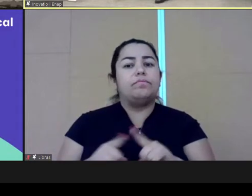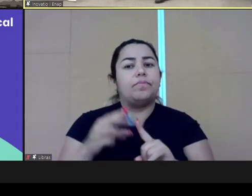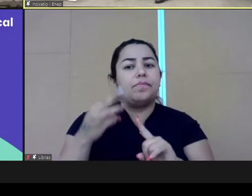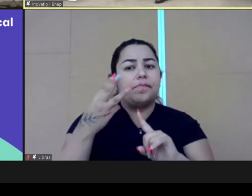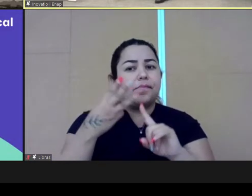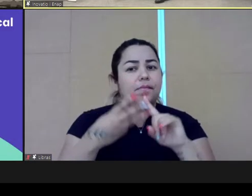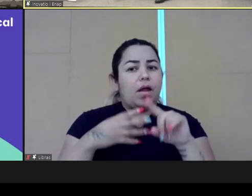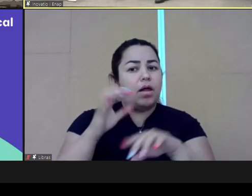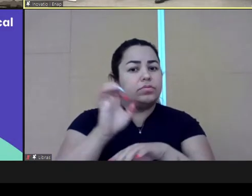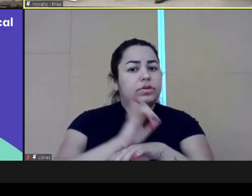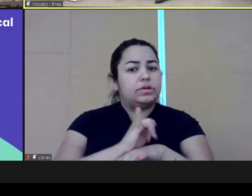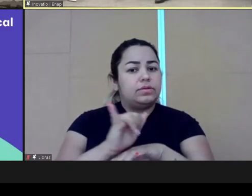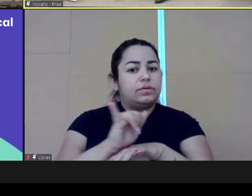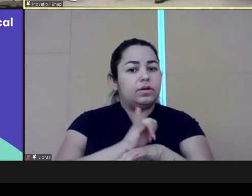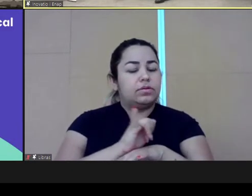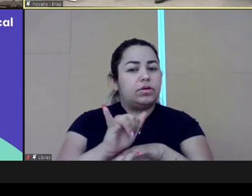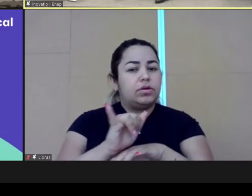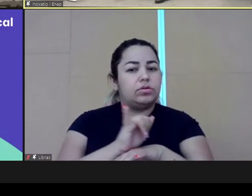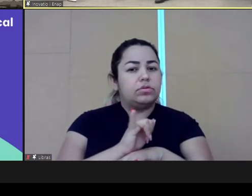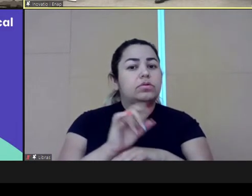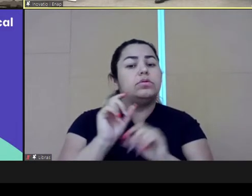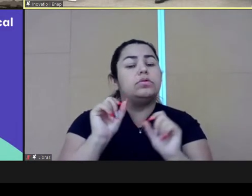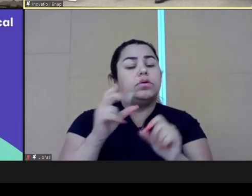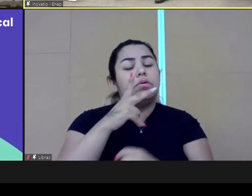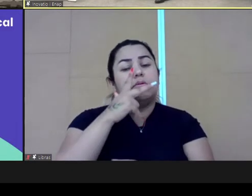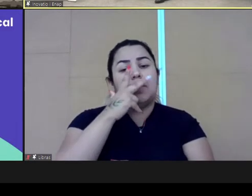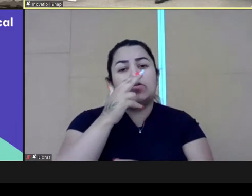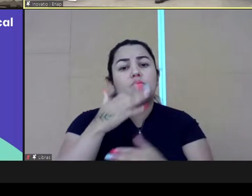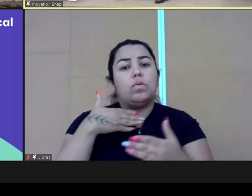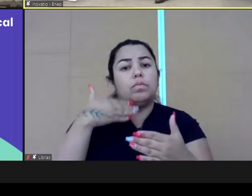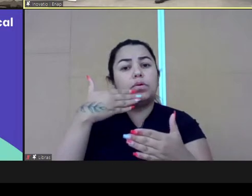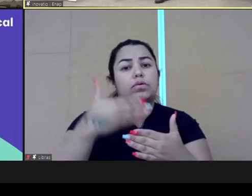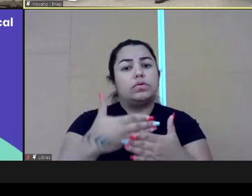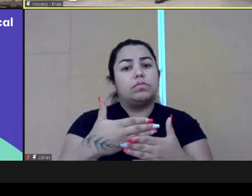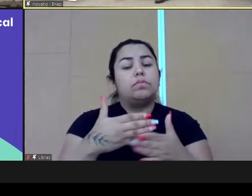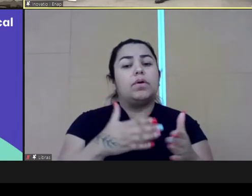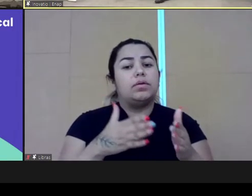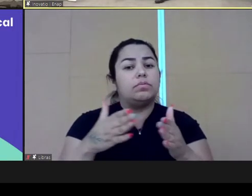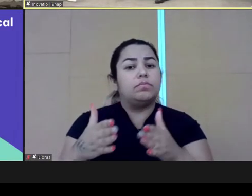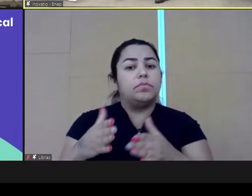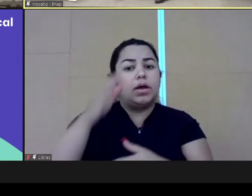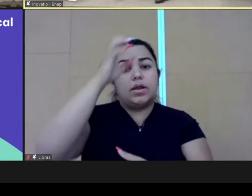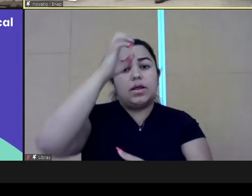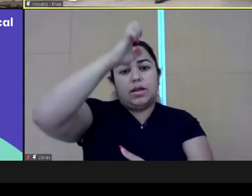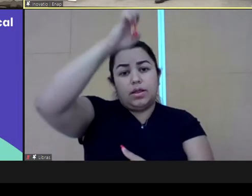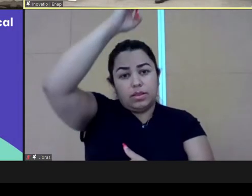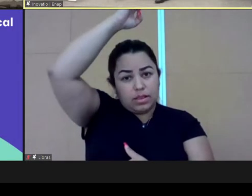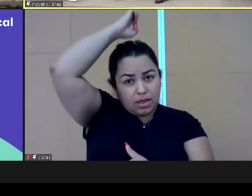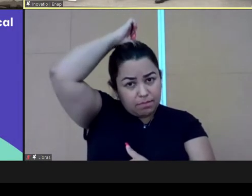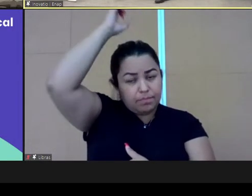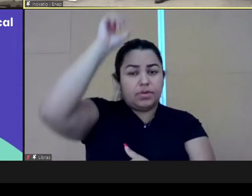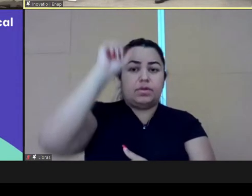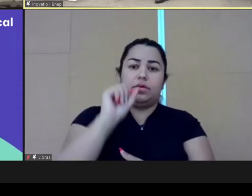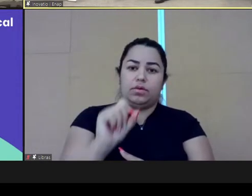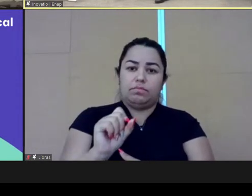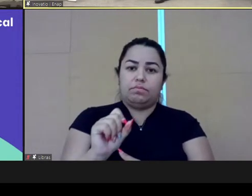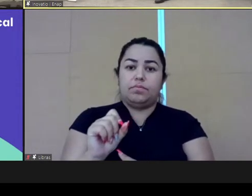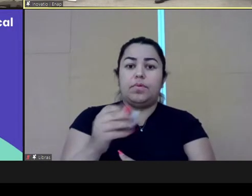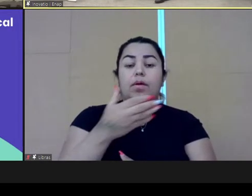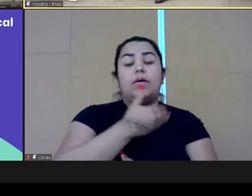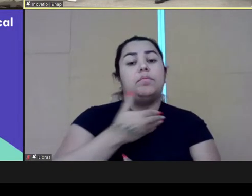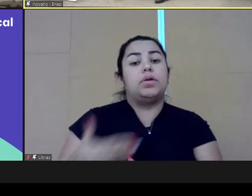And I think that the next step for ENAP and for the Brazilian government is